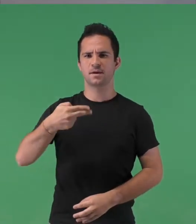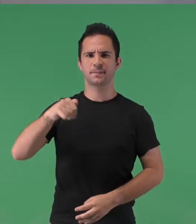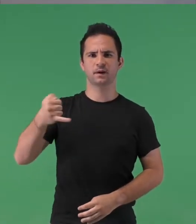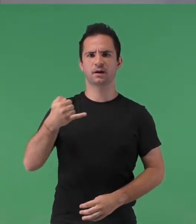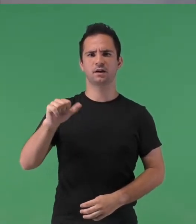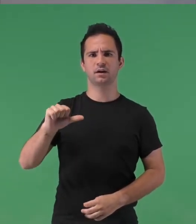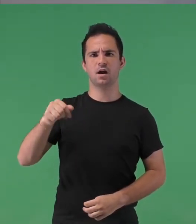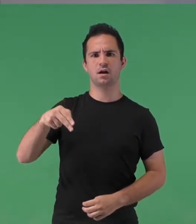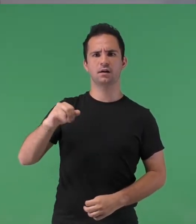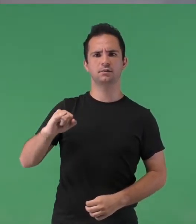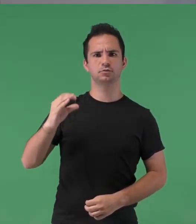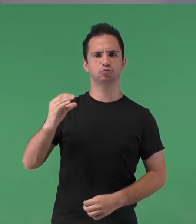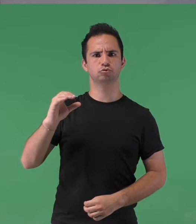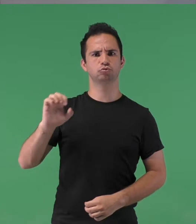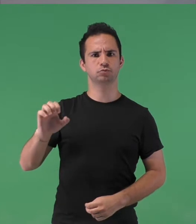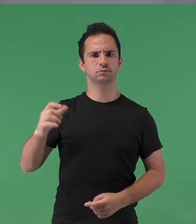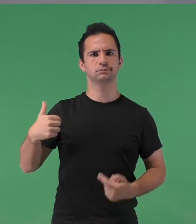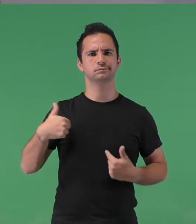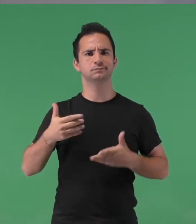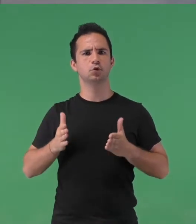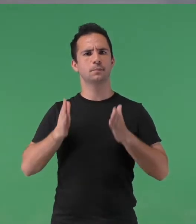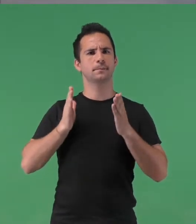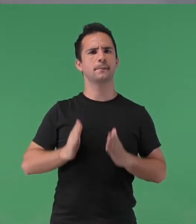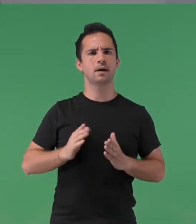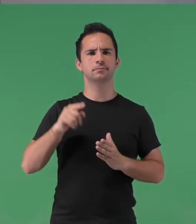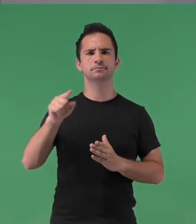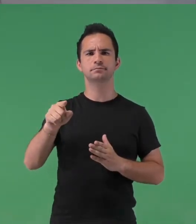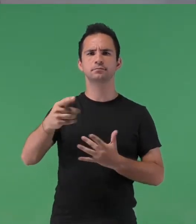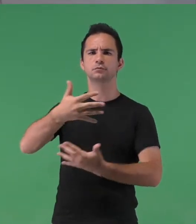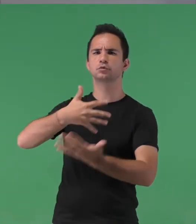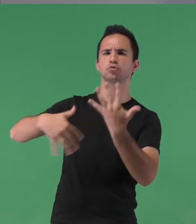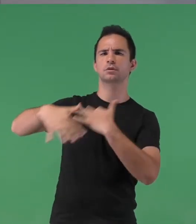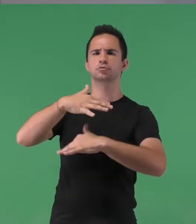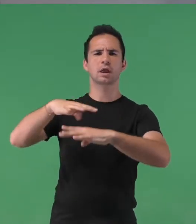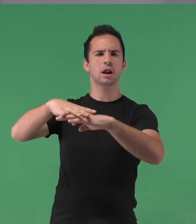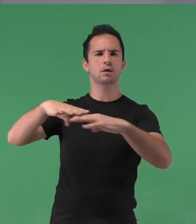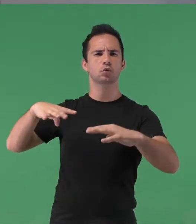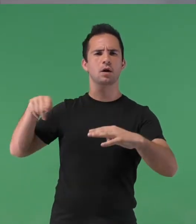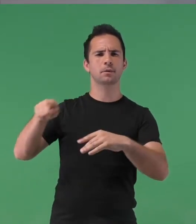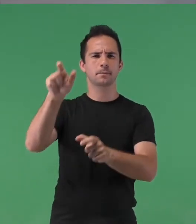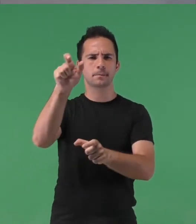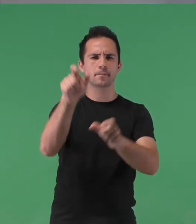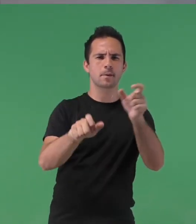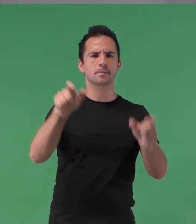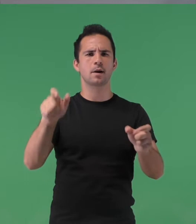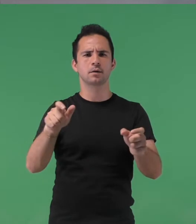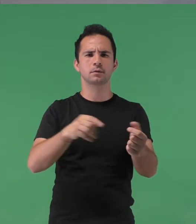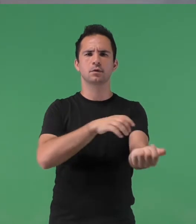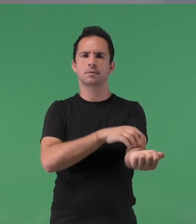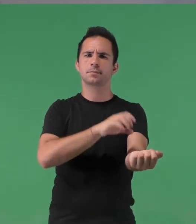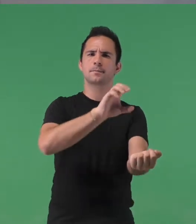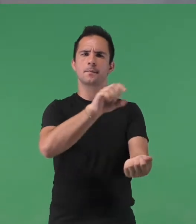Hello everyone, I'm Yanis and I'm from Humane, a social network of people for the empowerment of people with disabilities. For us, social